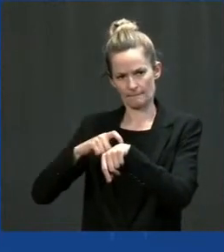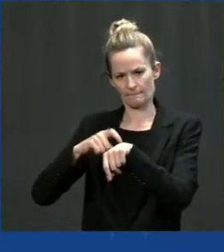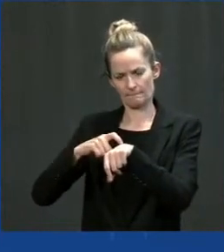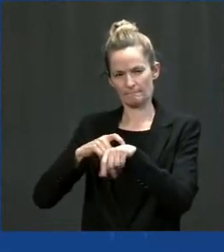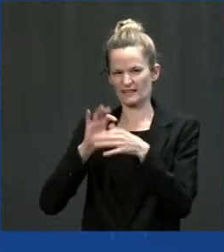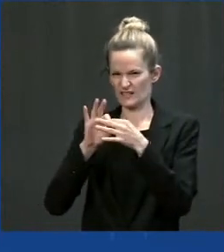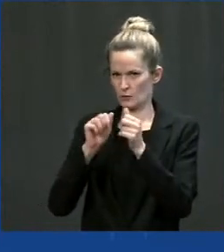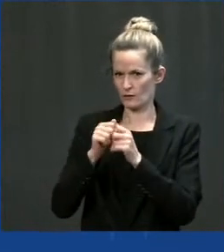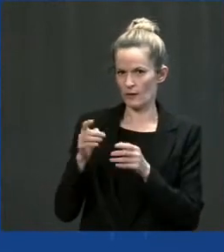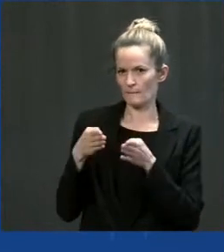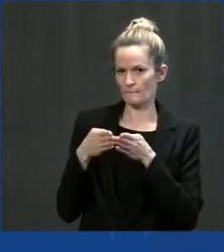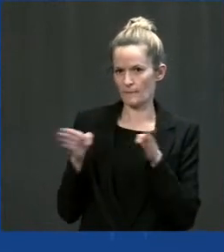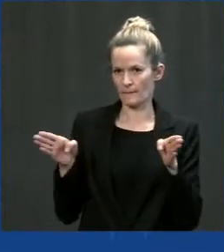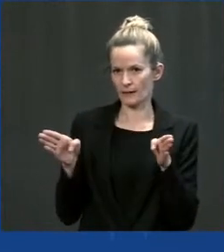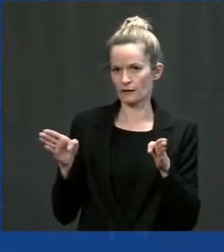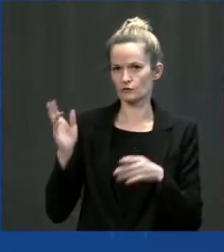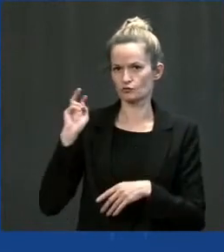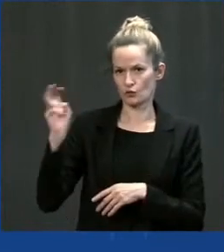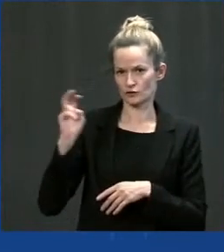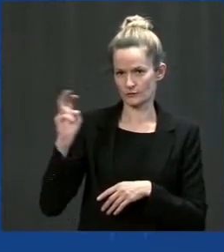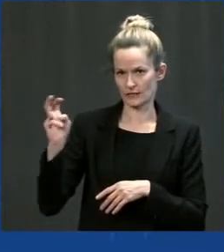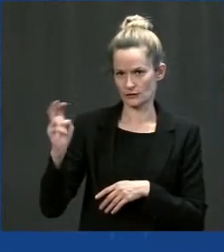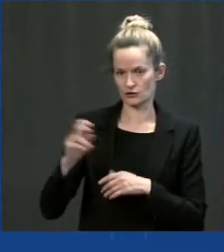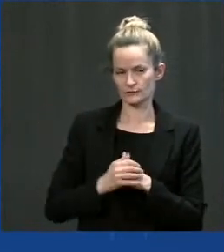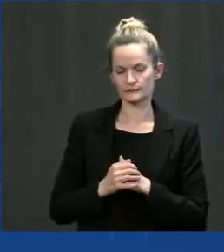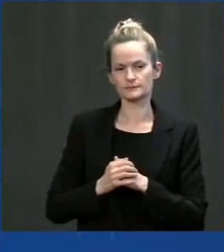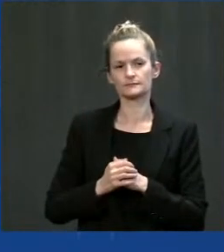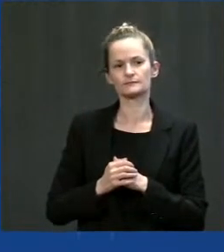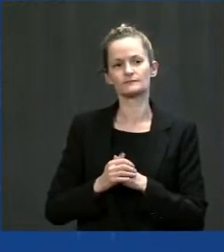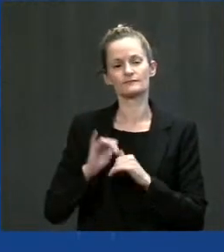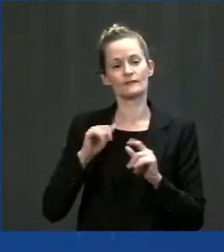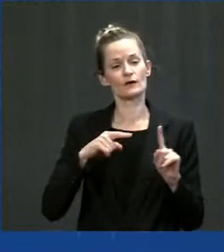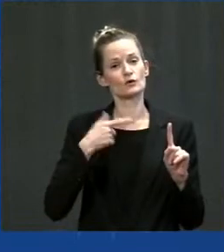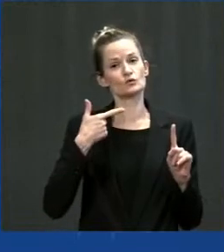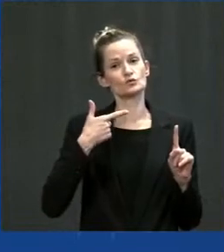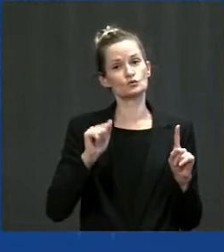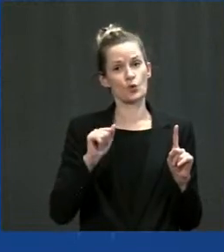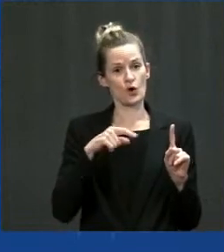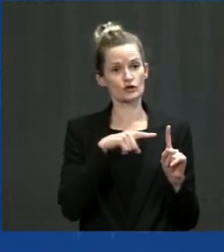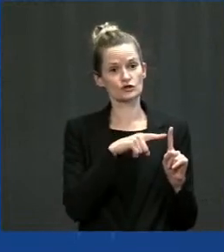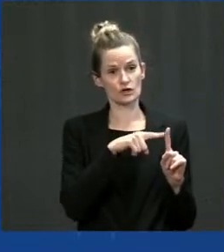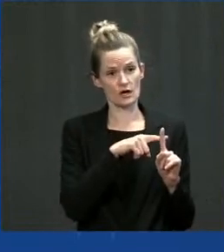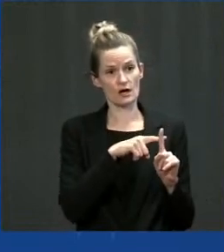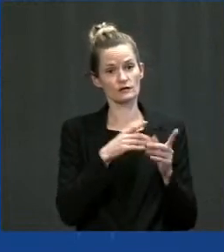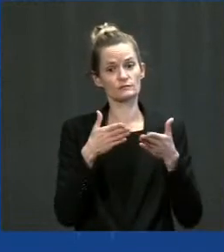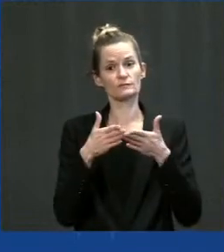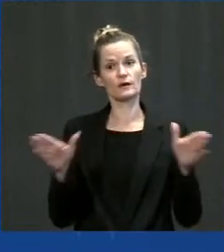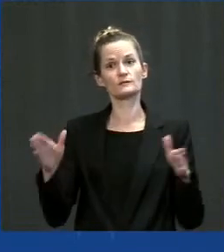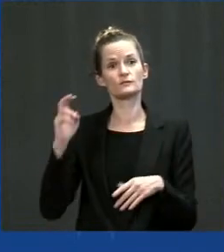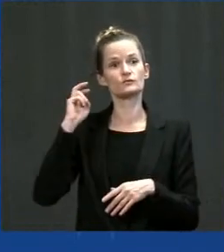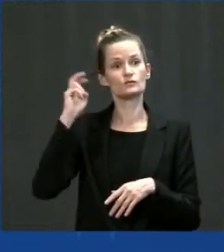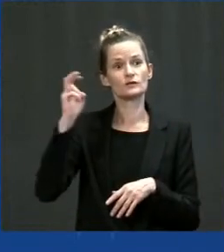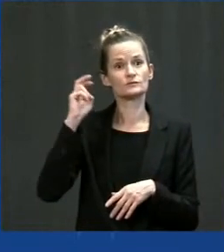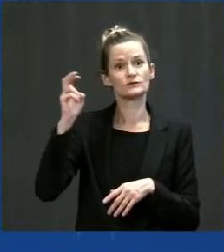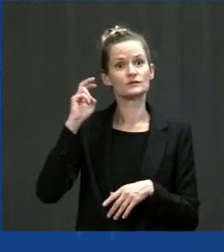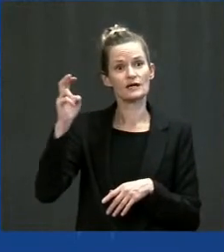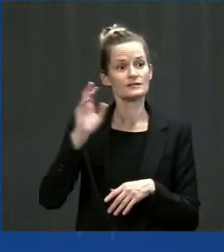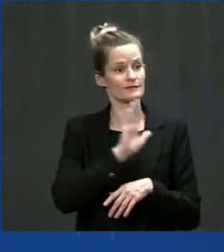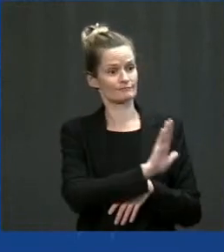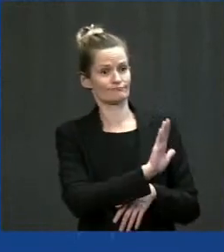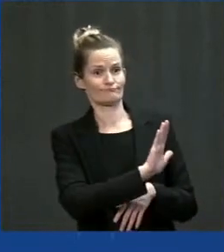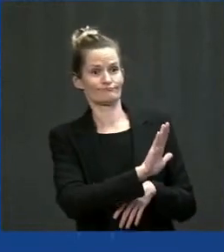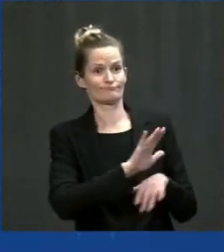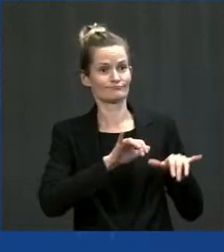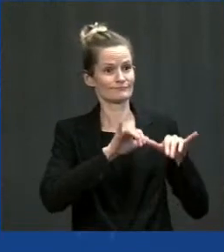you know, the — in Georgia, public transportation spends an extra — those on public transportation spend an